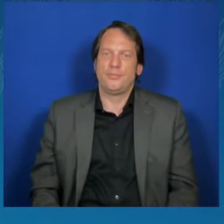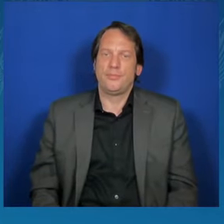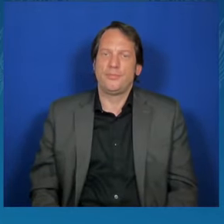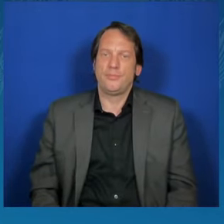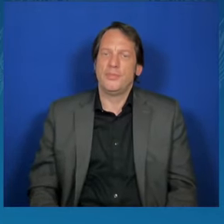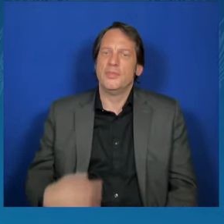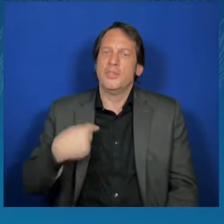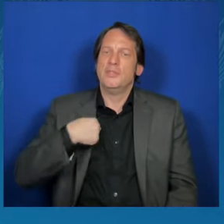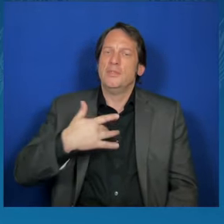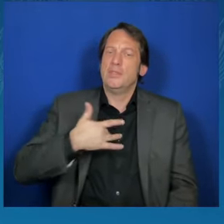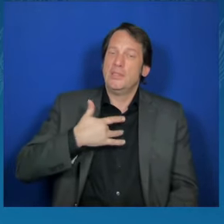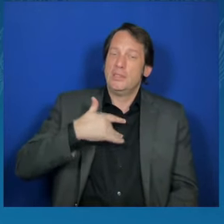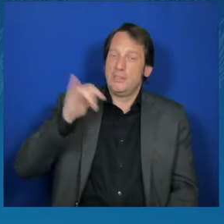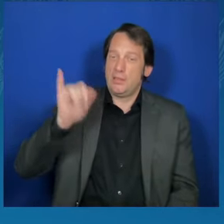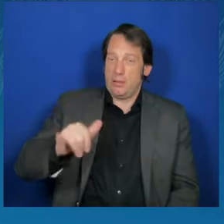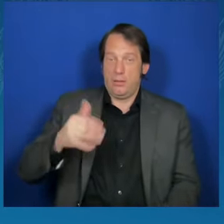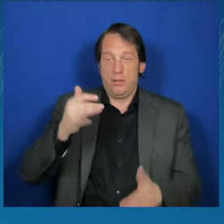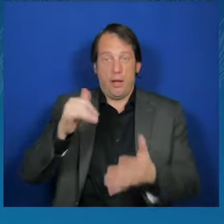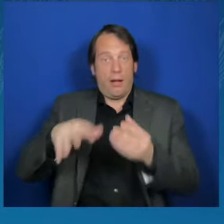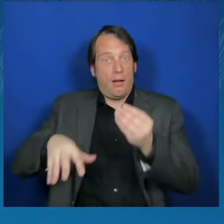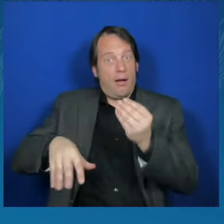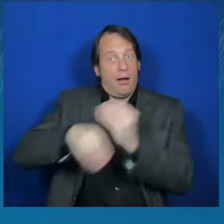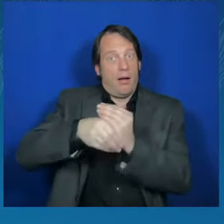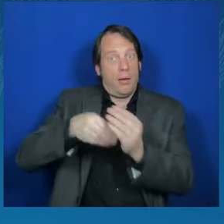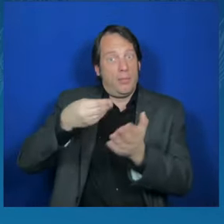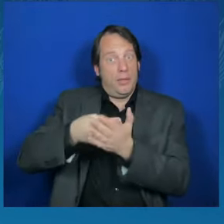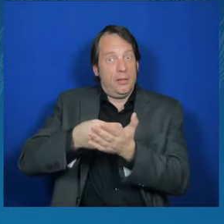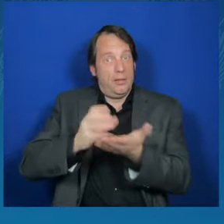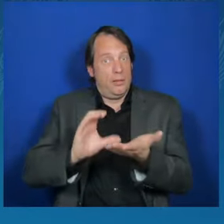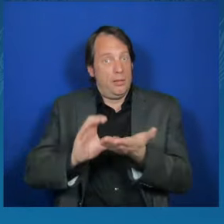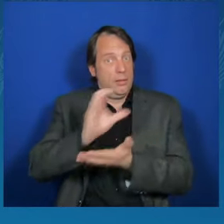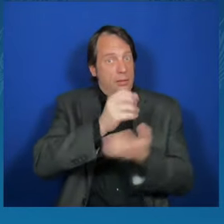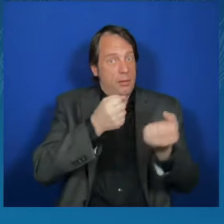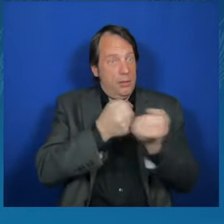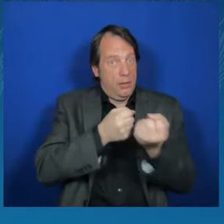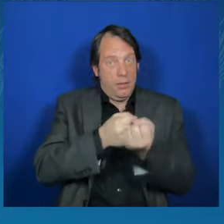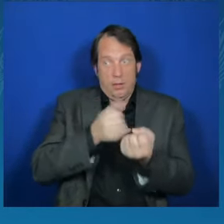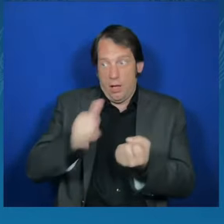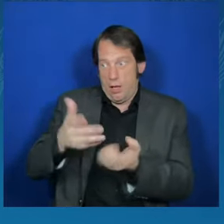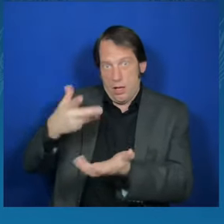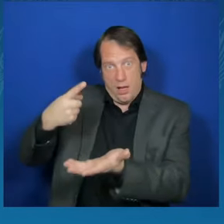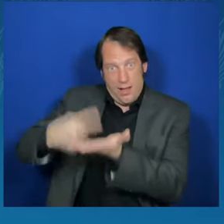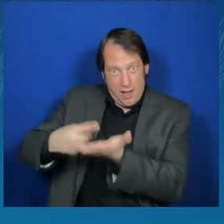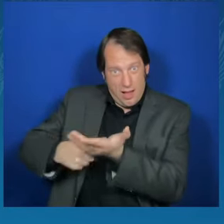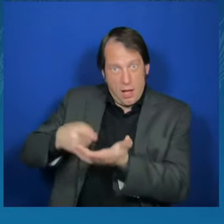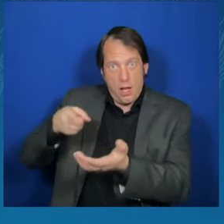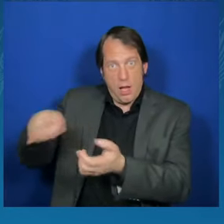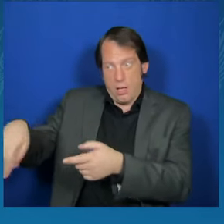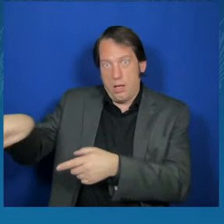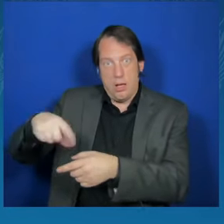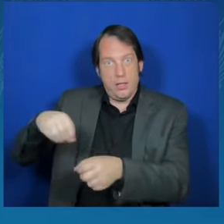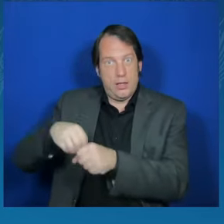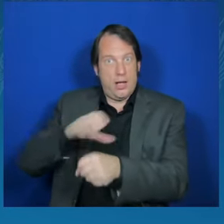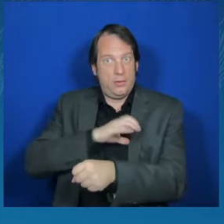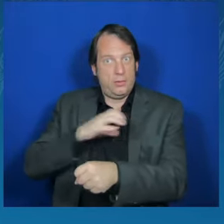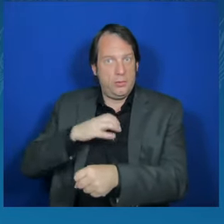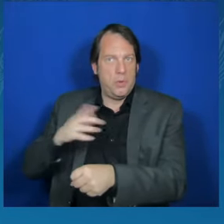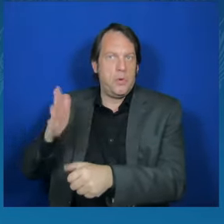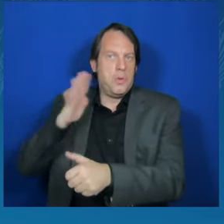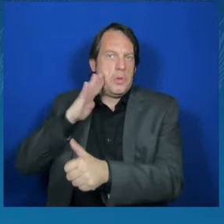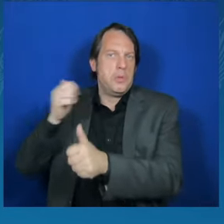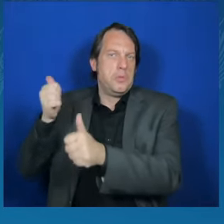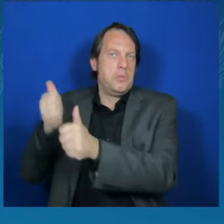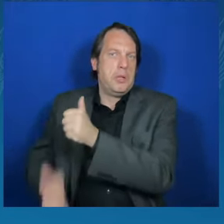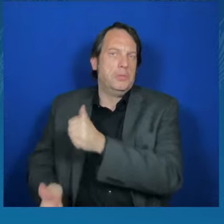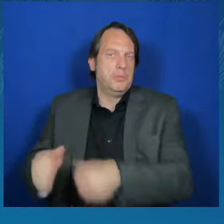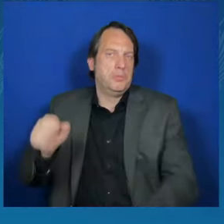that it would actually pass. I also believe that there is consensus across party lines